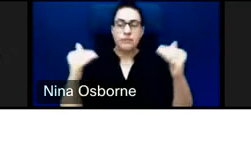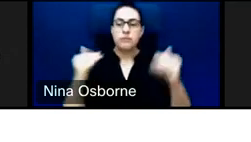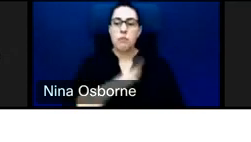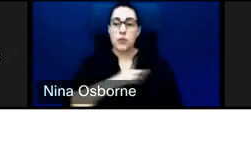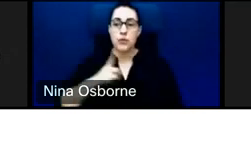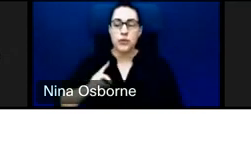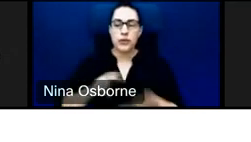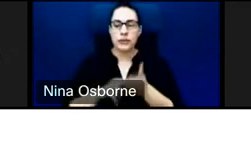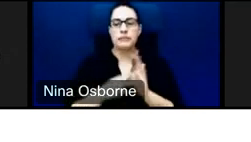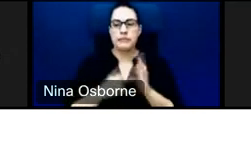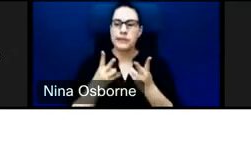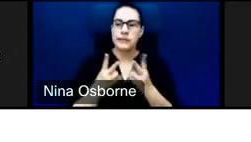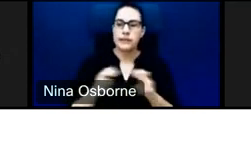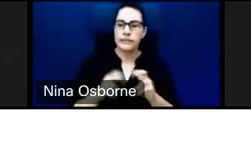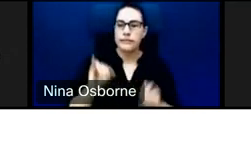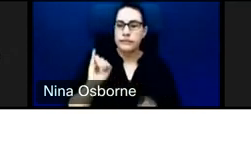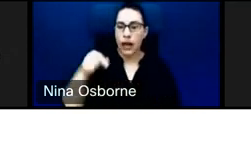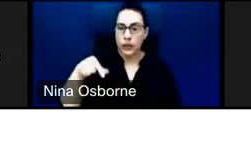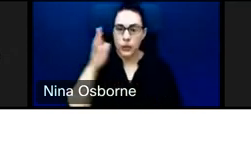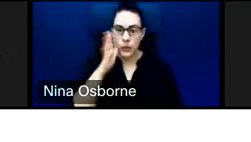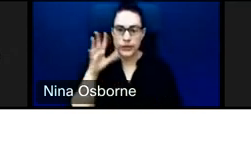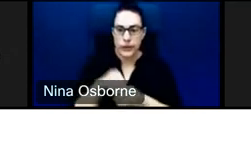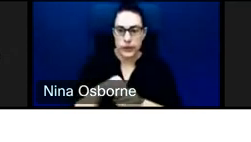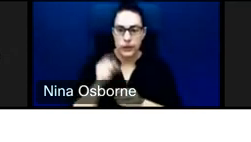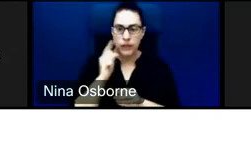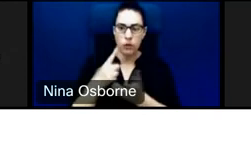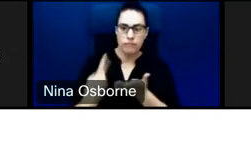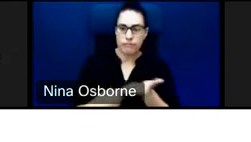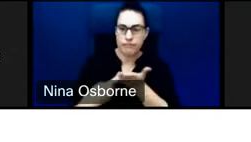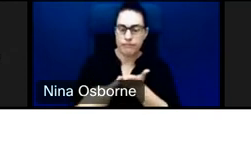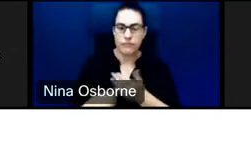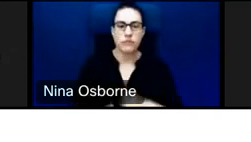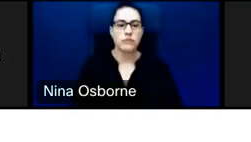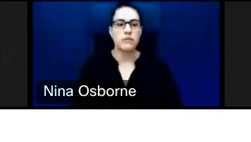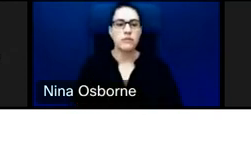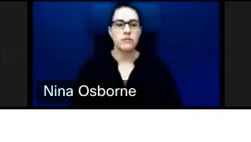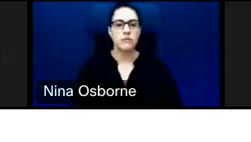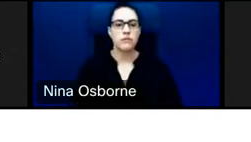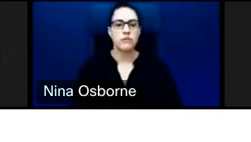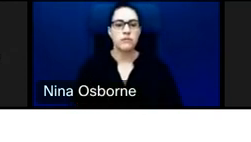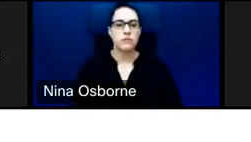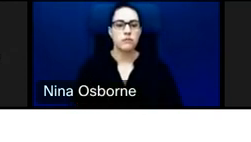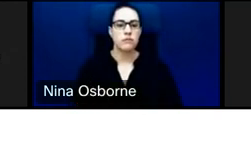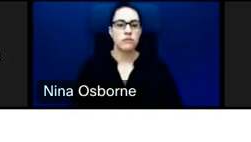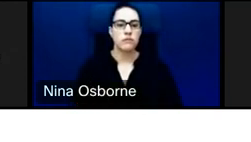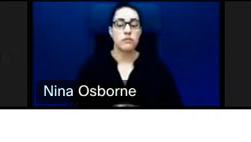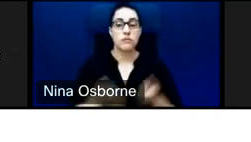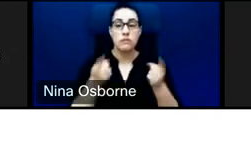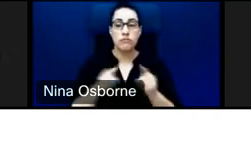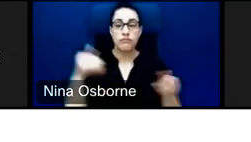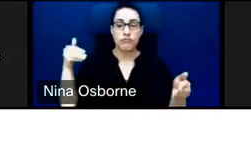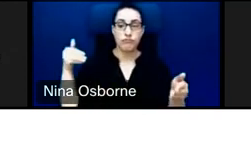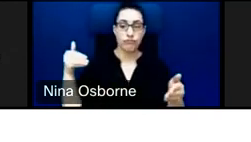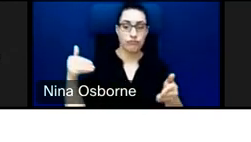When a project reaches close or to commitment, we will have the